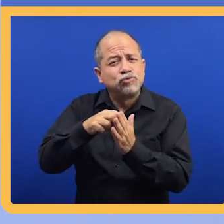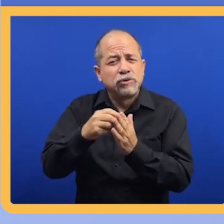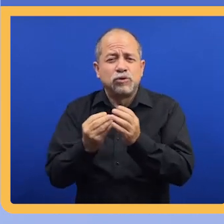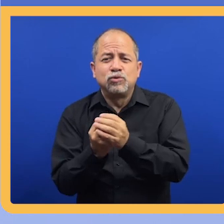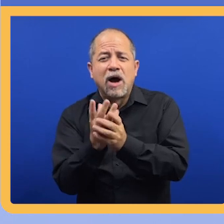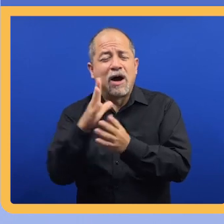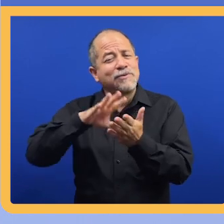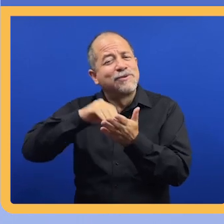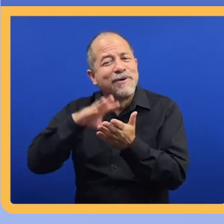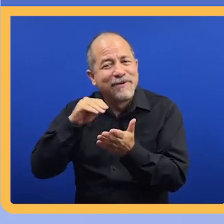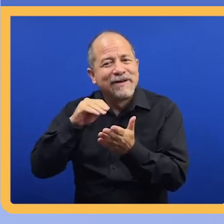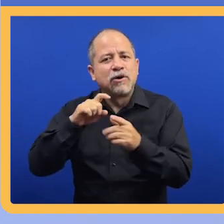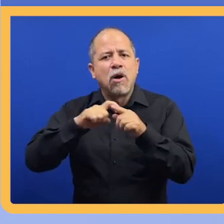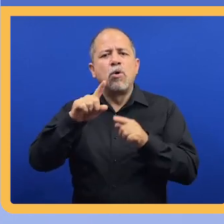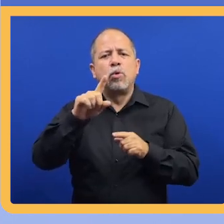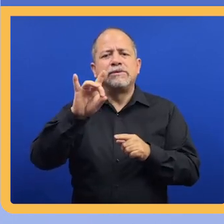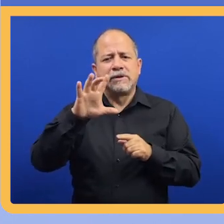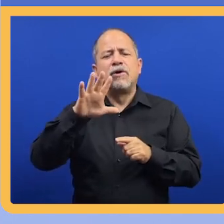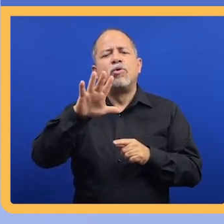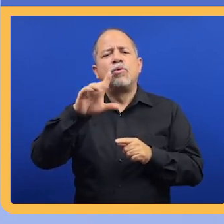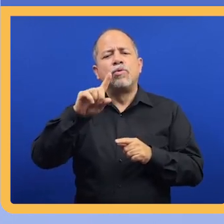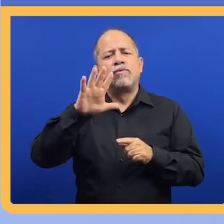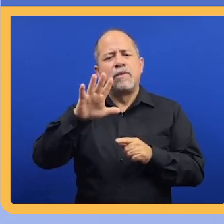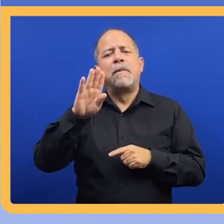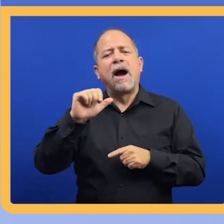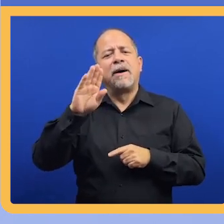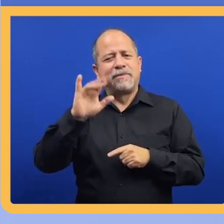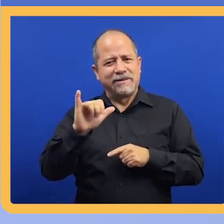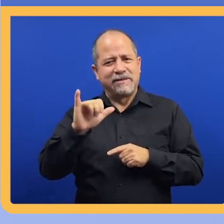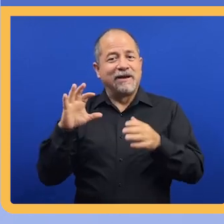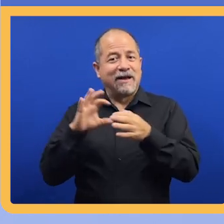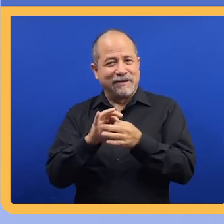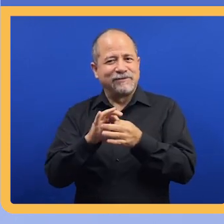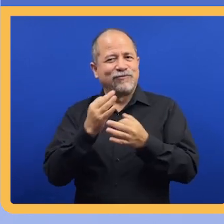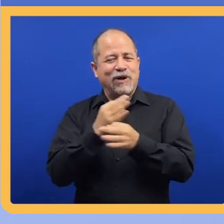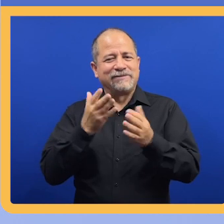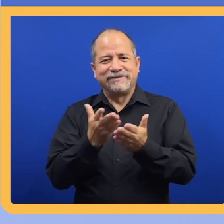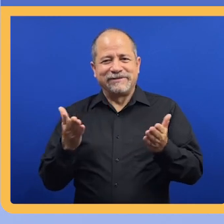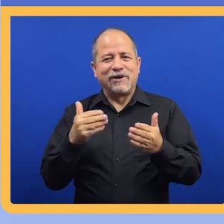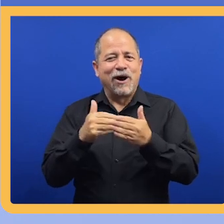-515-BABY and get connected with free resources near you.